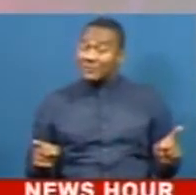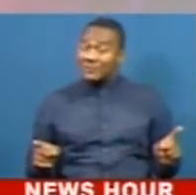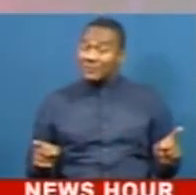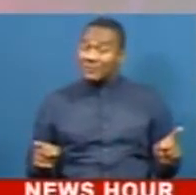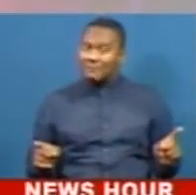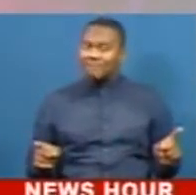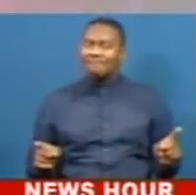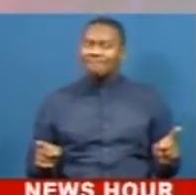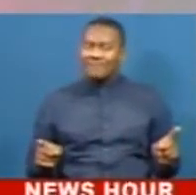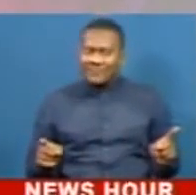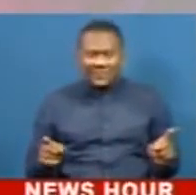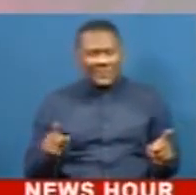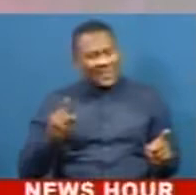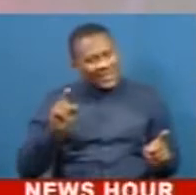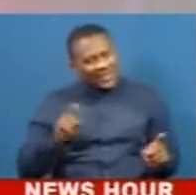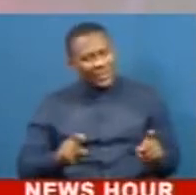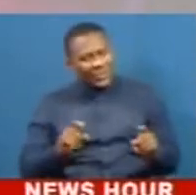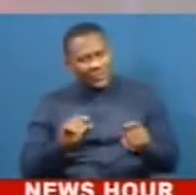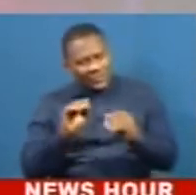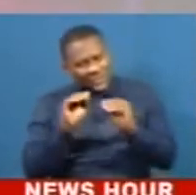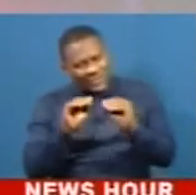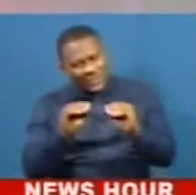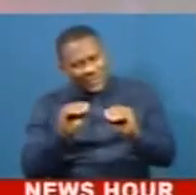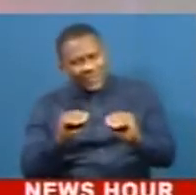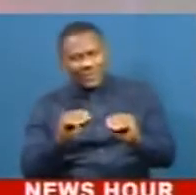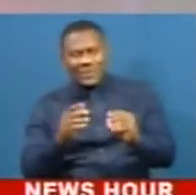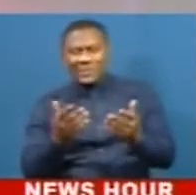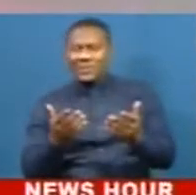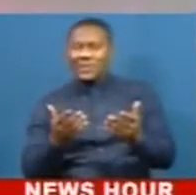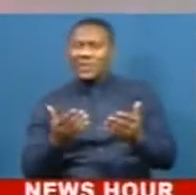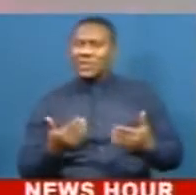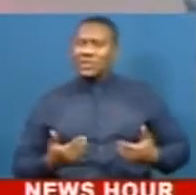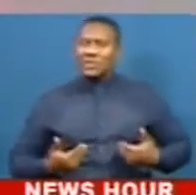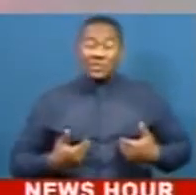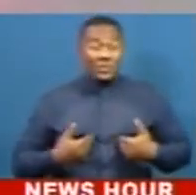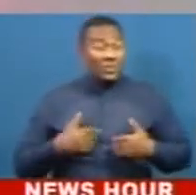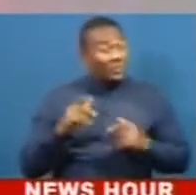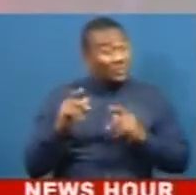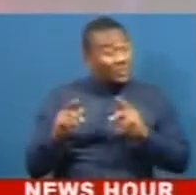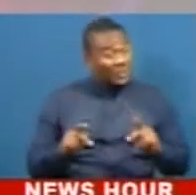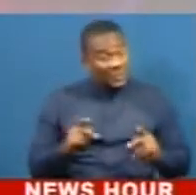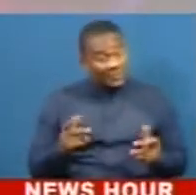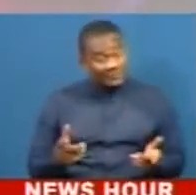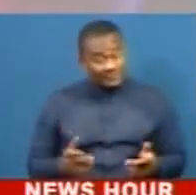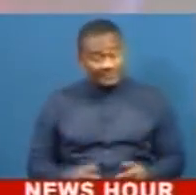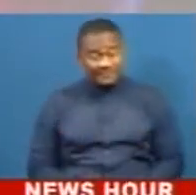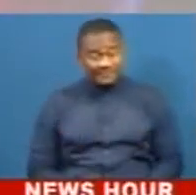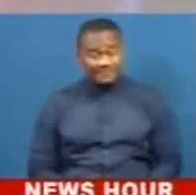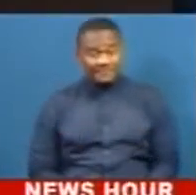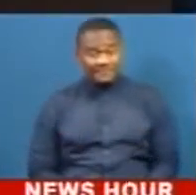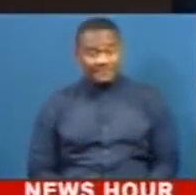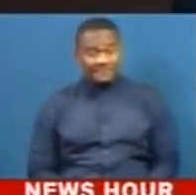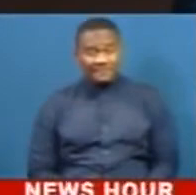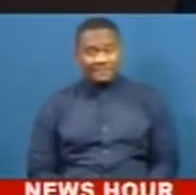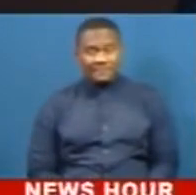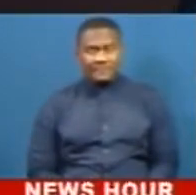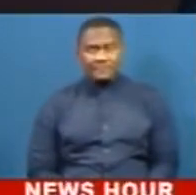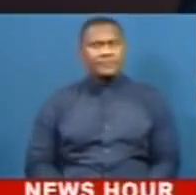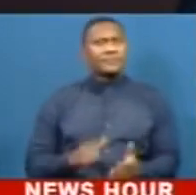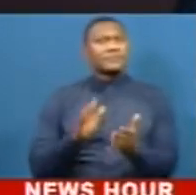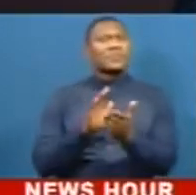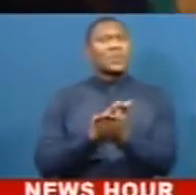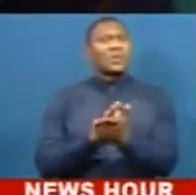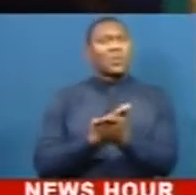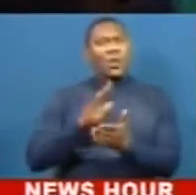enlighten the younger ones and teach them, because they have the strength to move forward, then we don't do injustice to ourselves. The School of